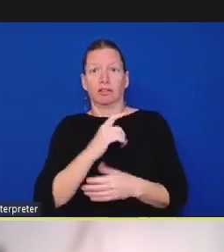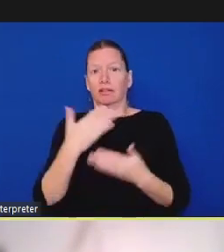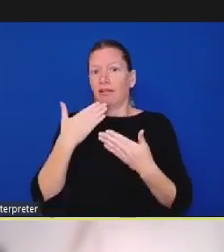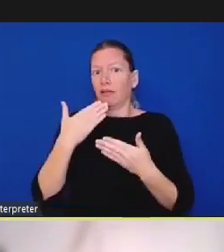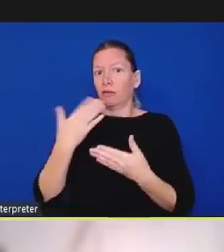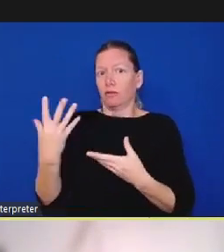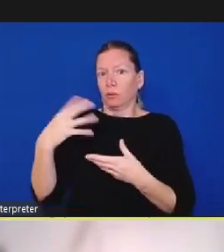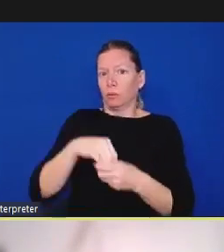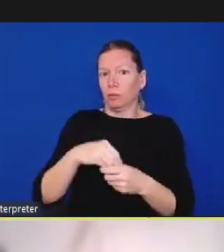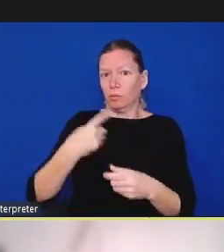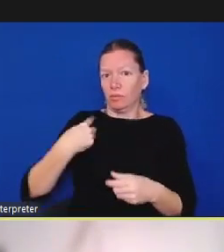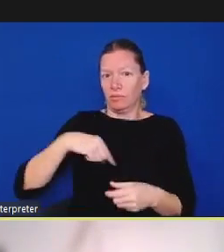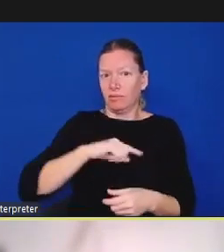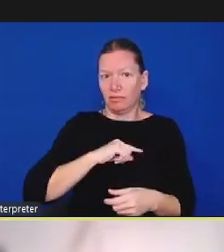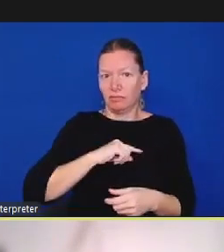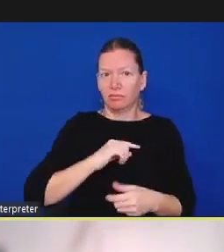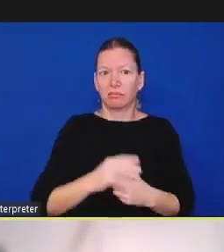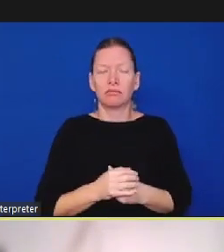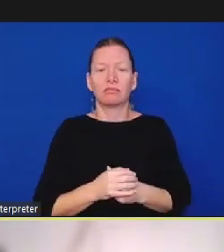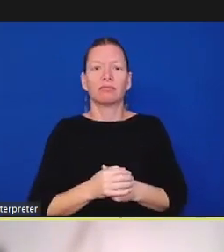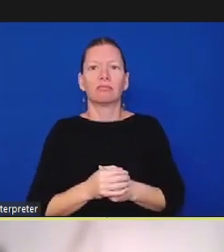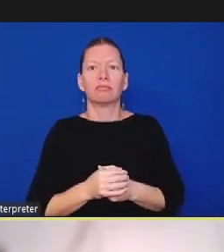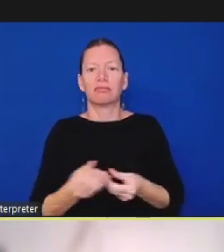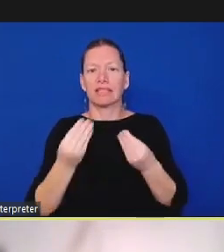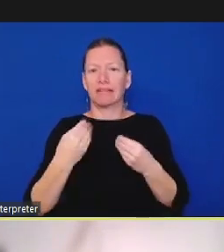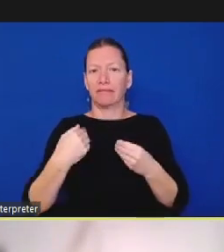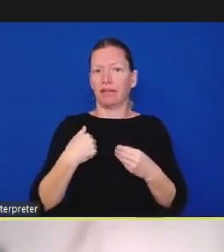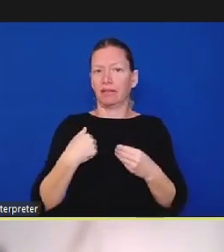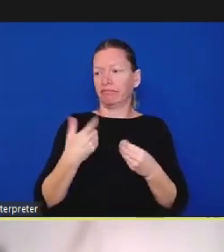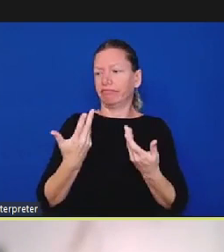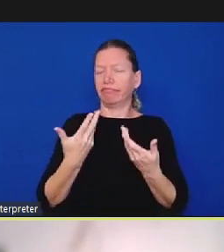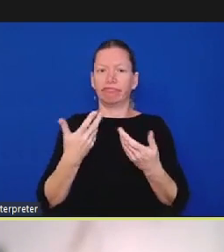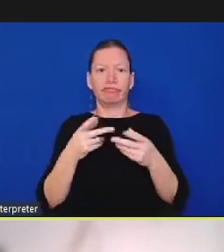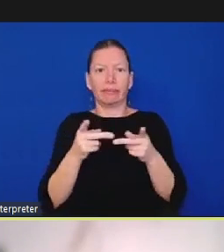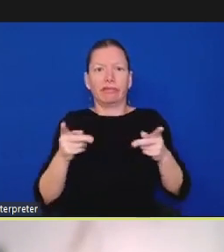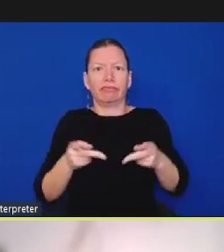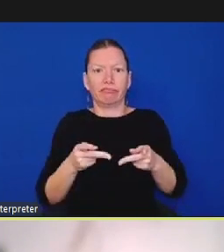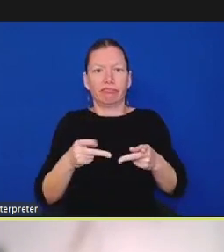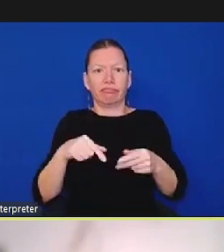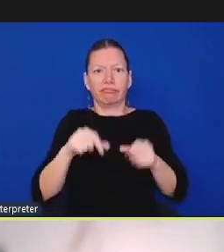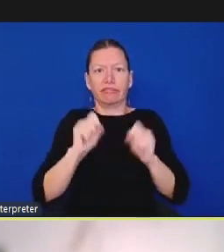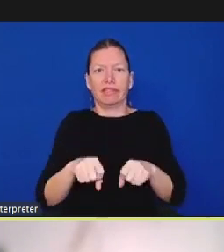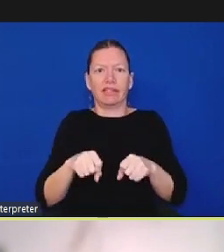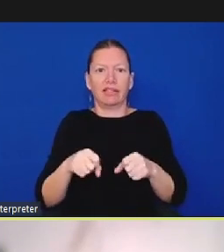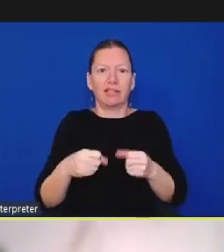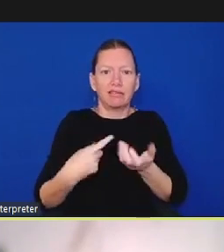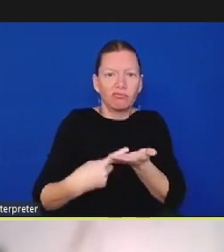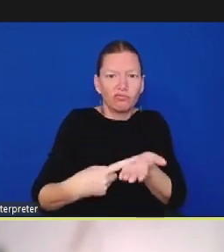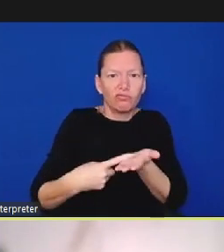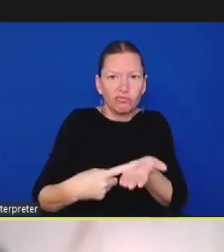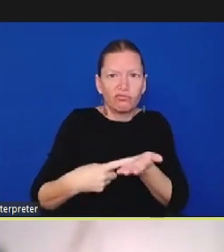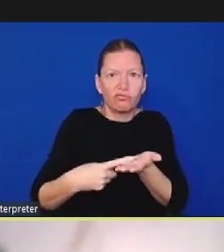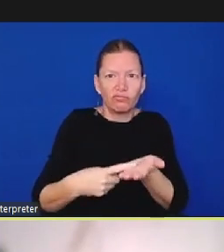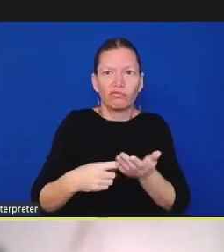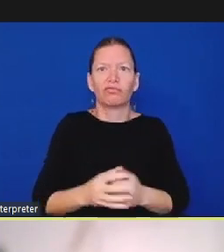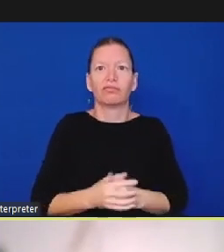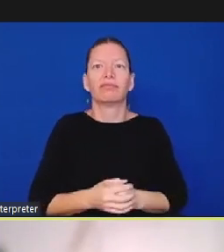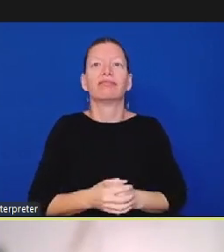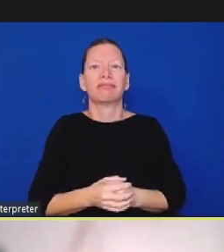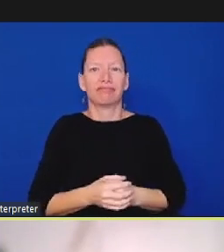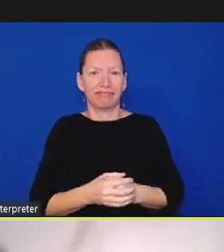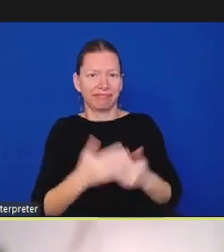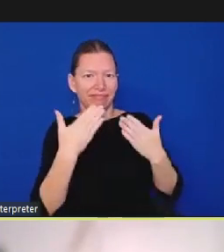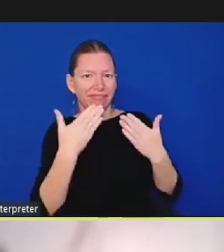so much undersheriff and with that everyone we want to again welcome you all to today's conversation we know you could be anywhere we appreciate you being here with us